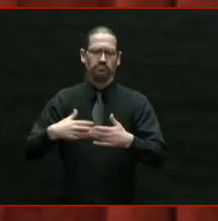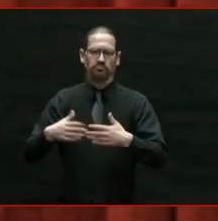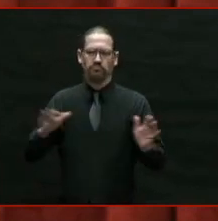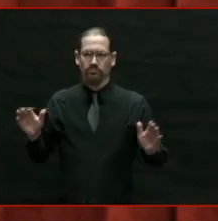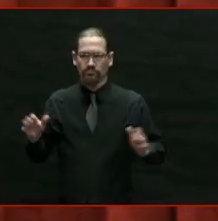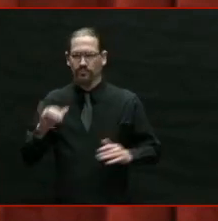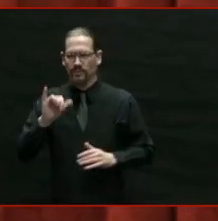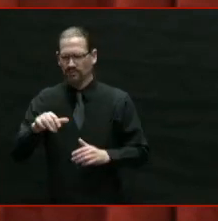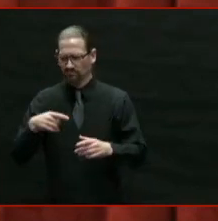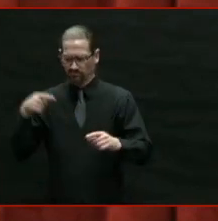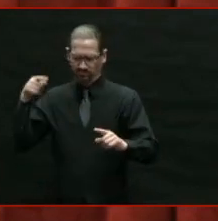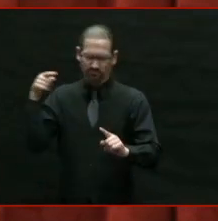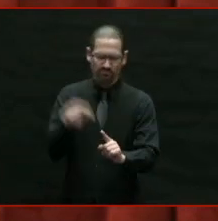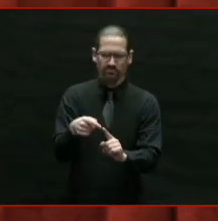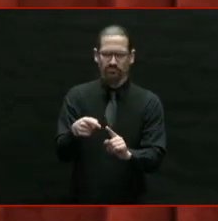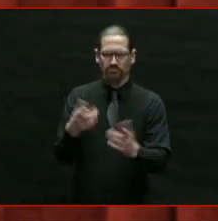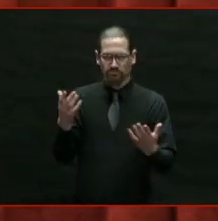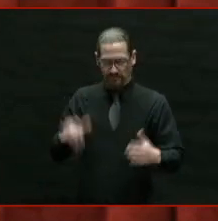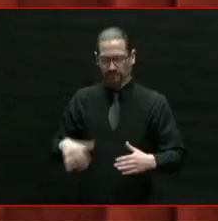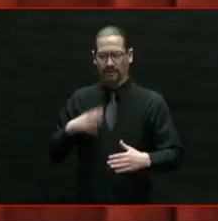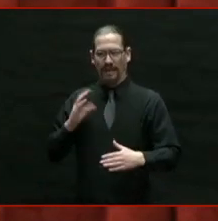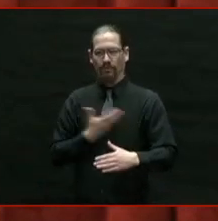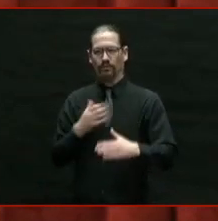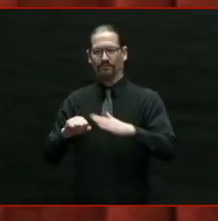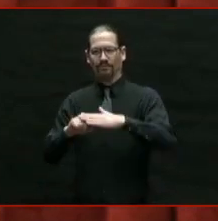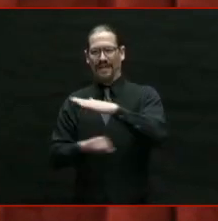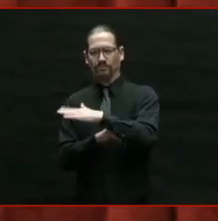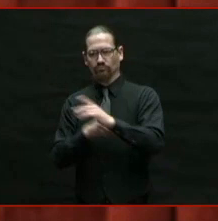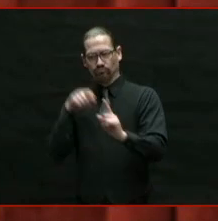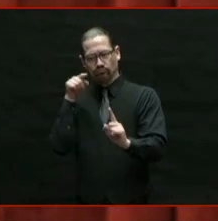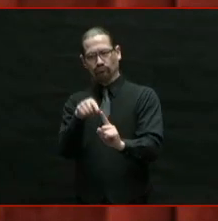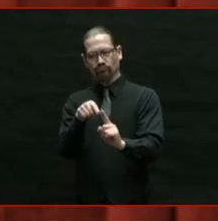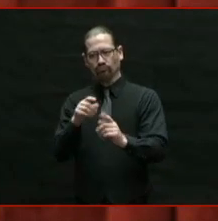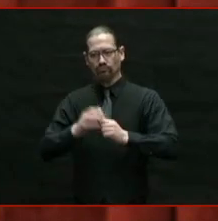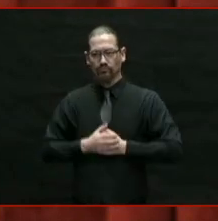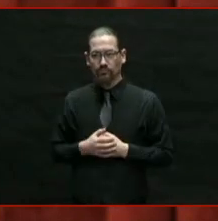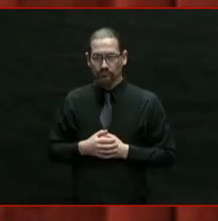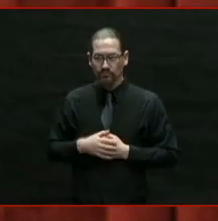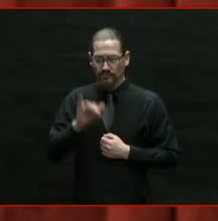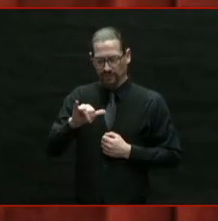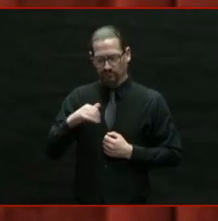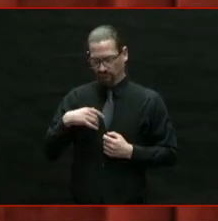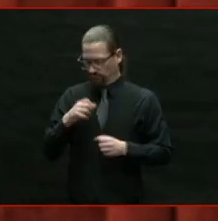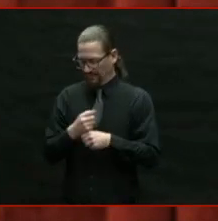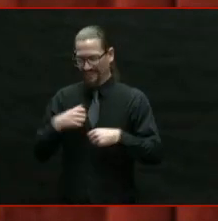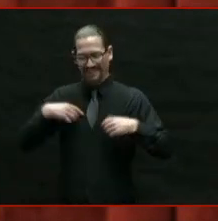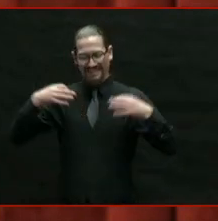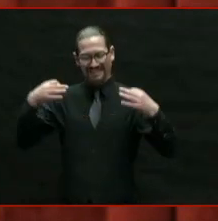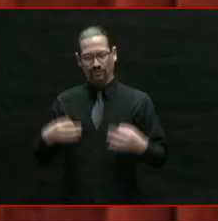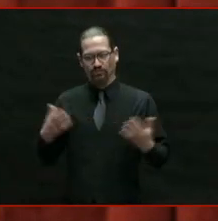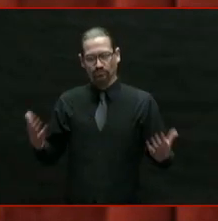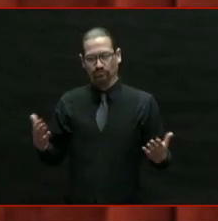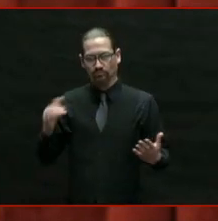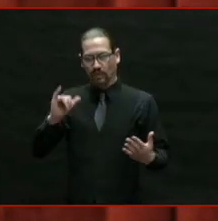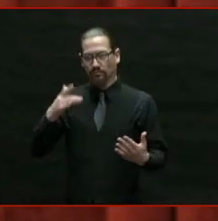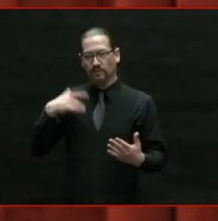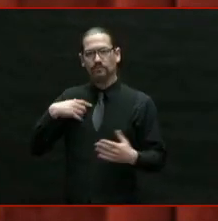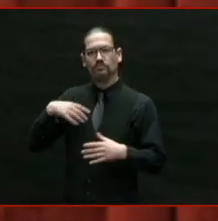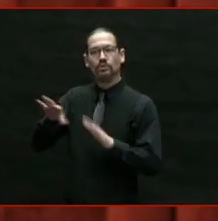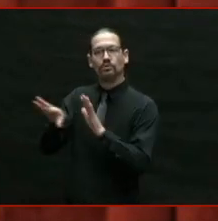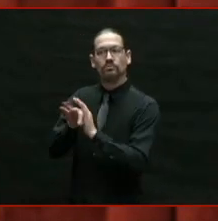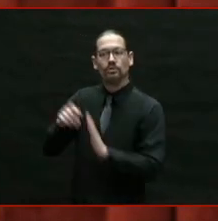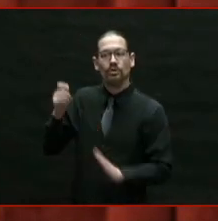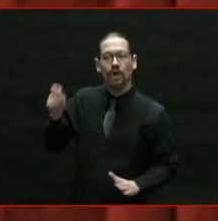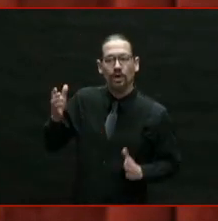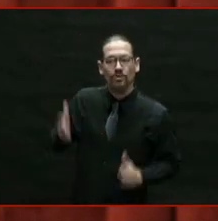that have guided our determination to appoint judges to look like the